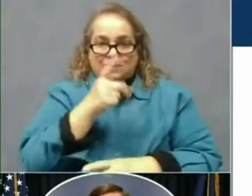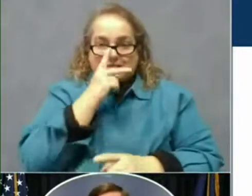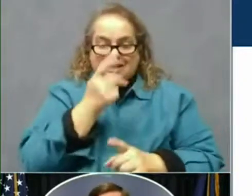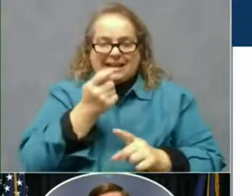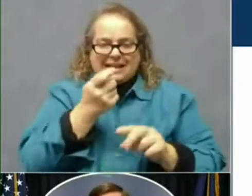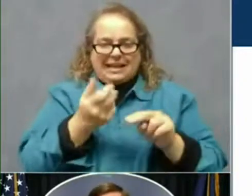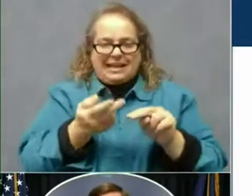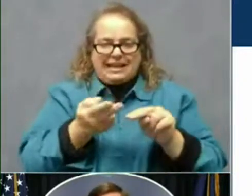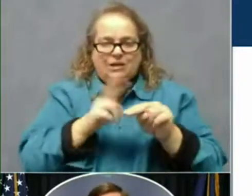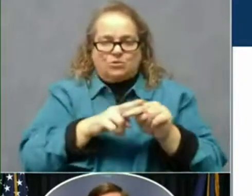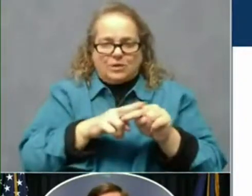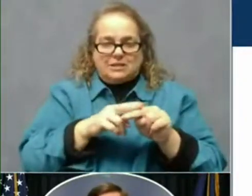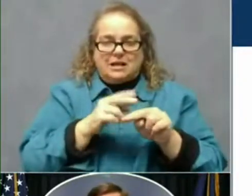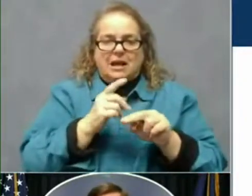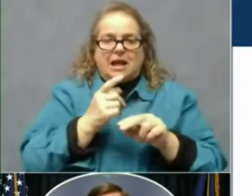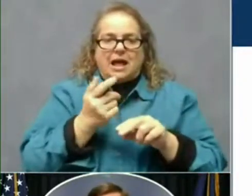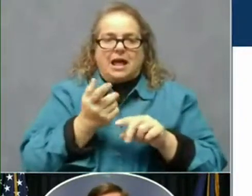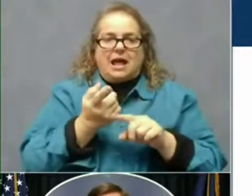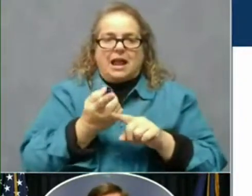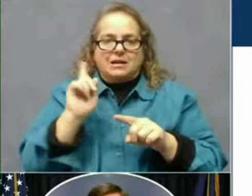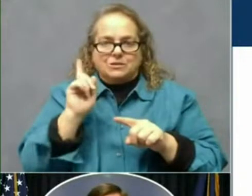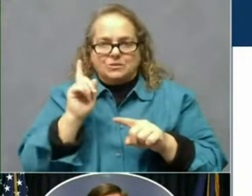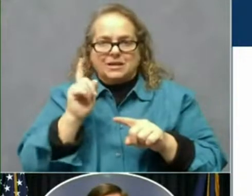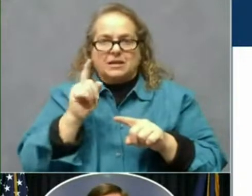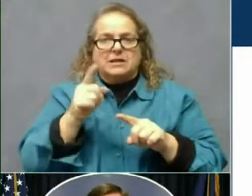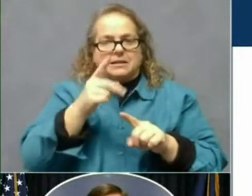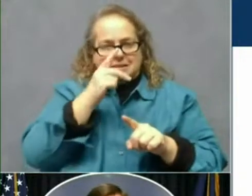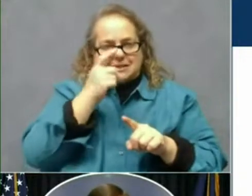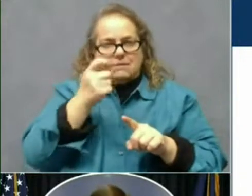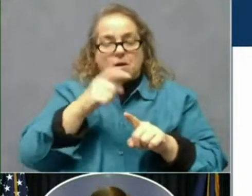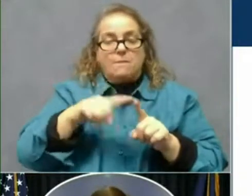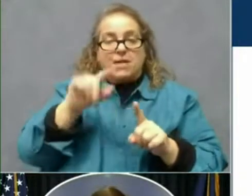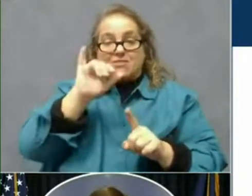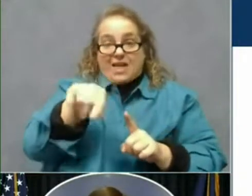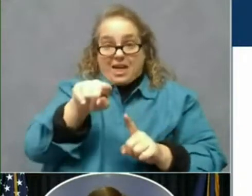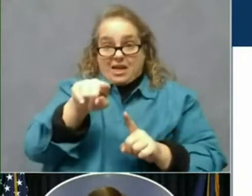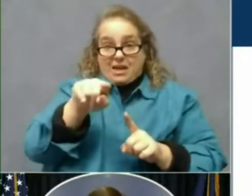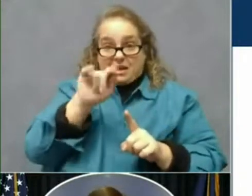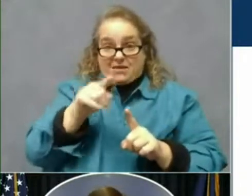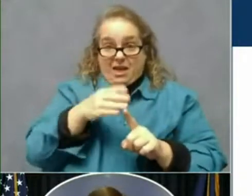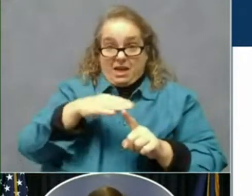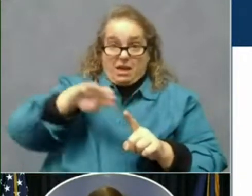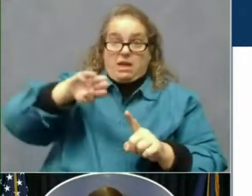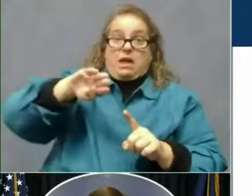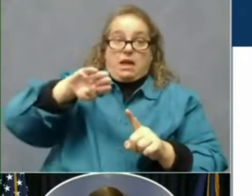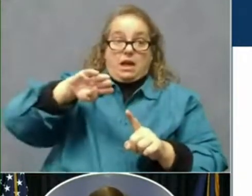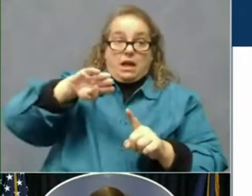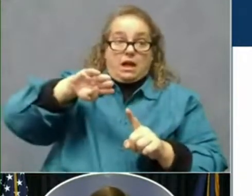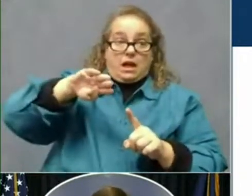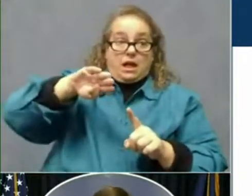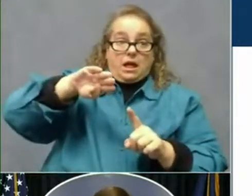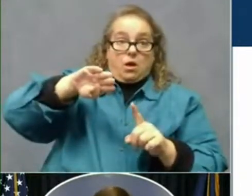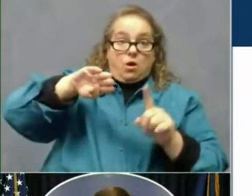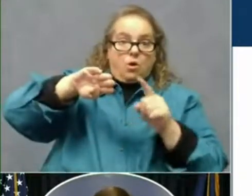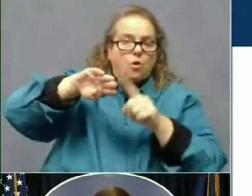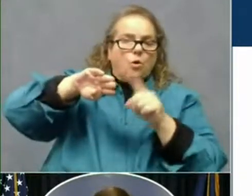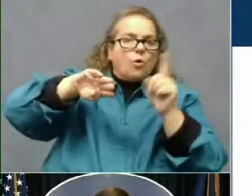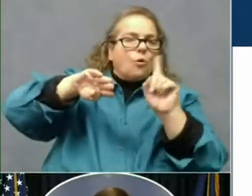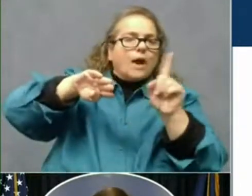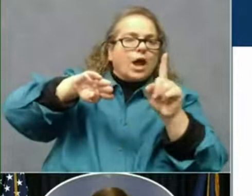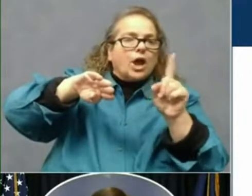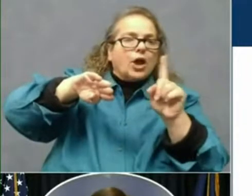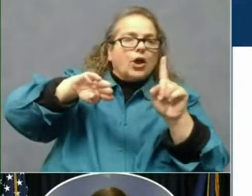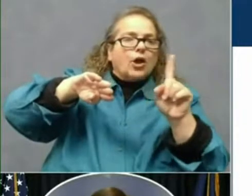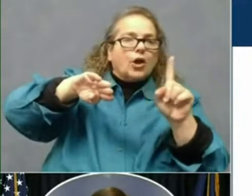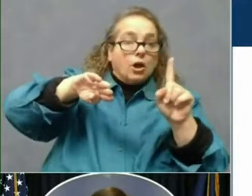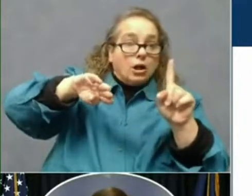week certainly but but where it goes from here again we will be watching. COVID patients on